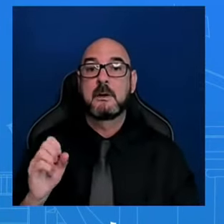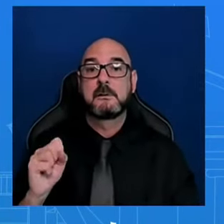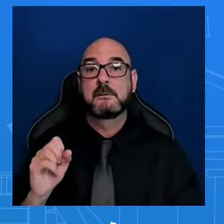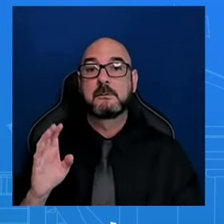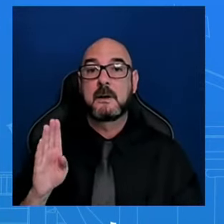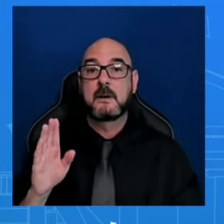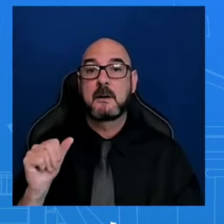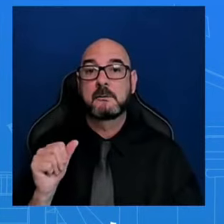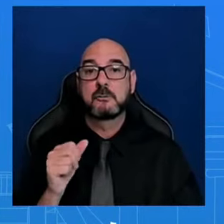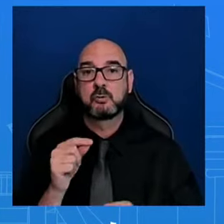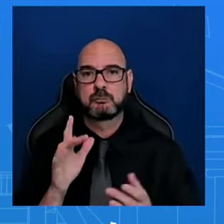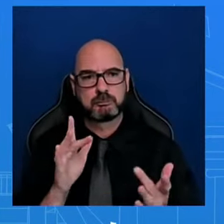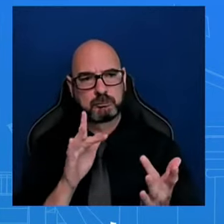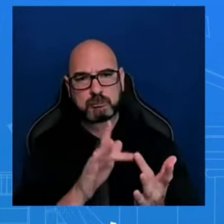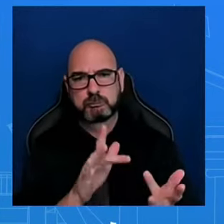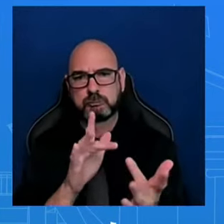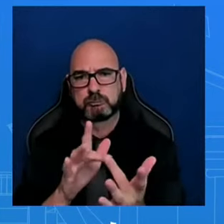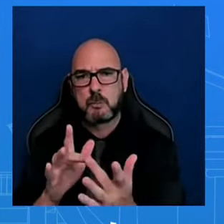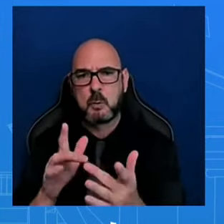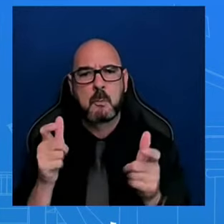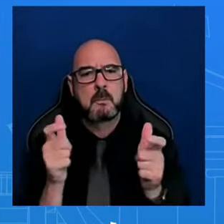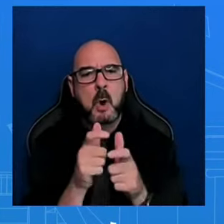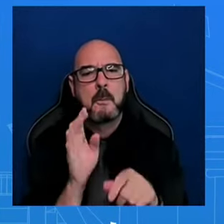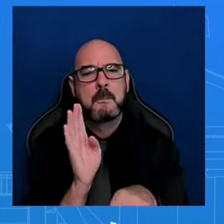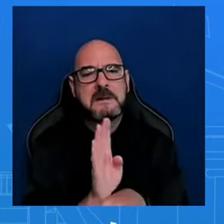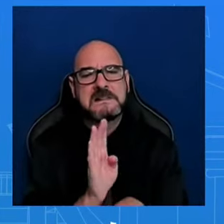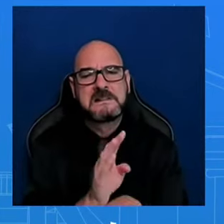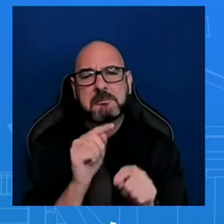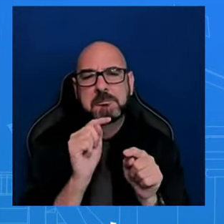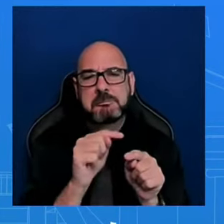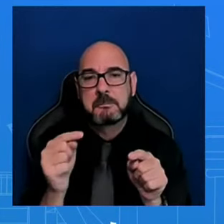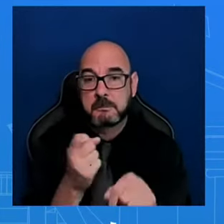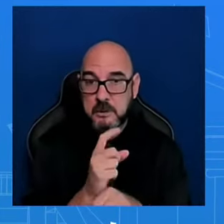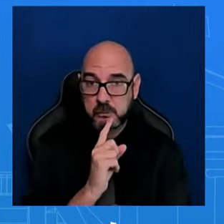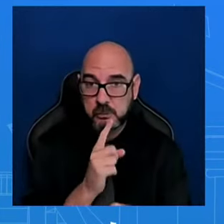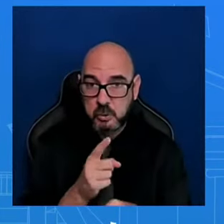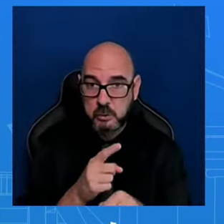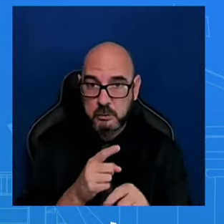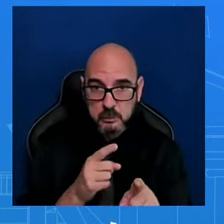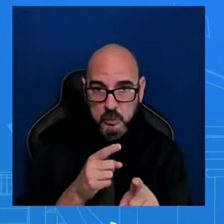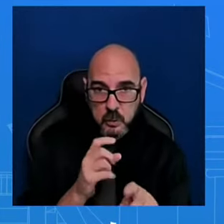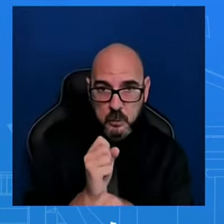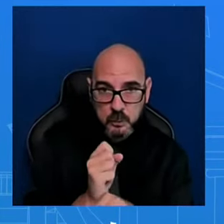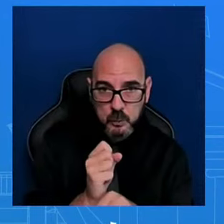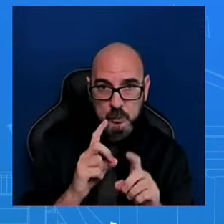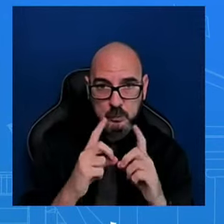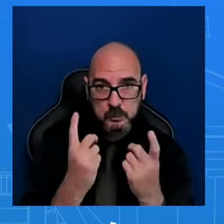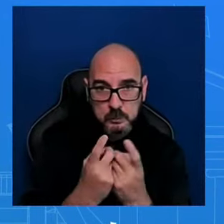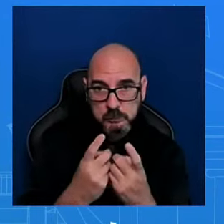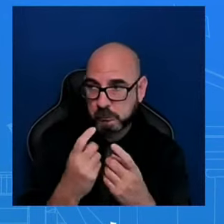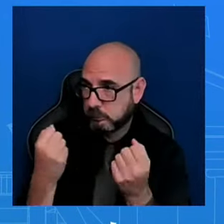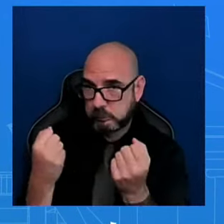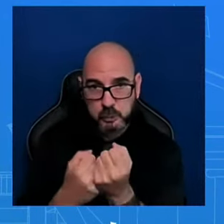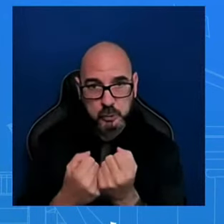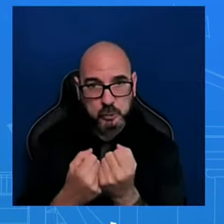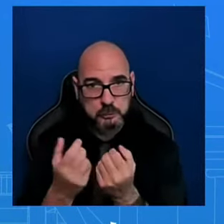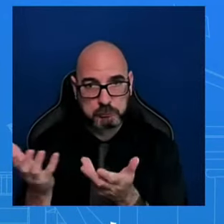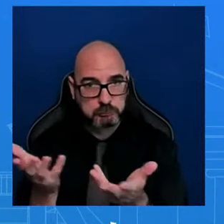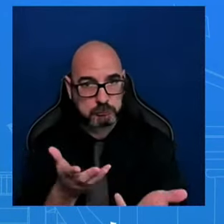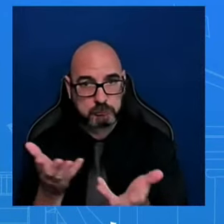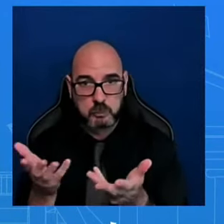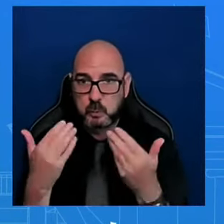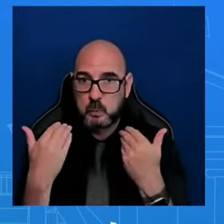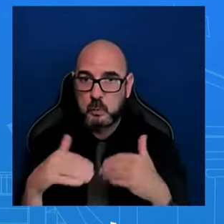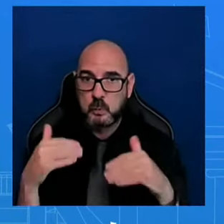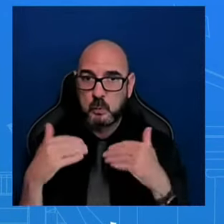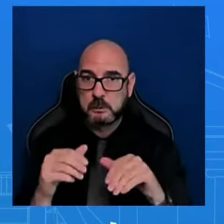local unions alongside the Labor Department as well. So we're going to do everything we can to have these conversations with stakeholders